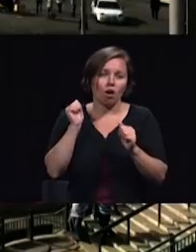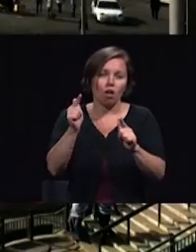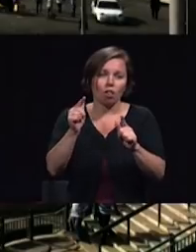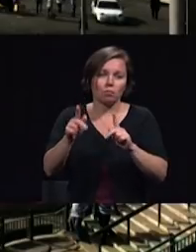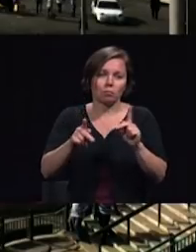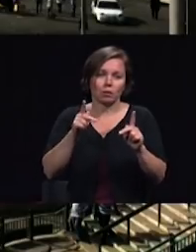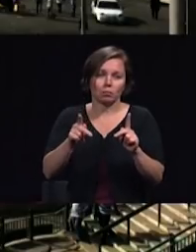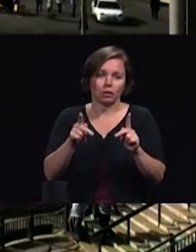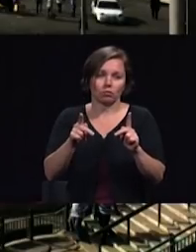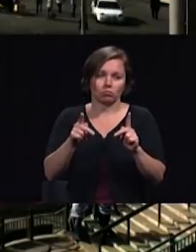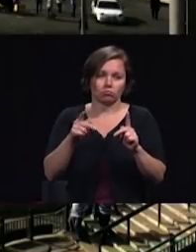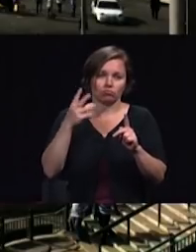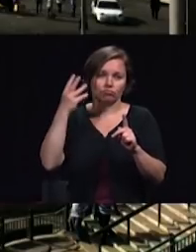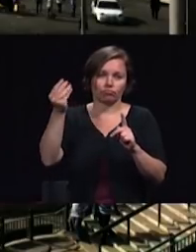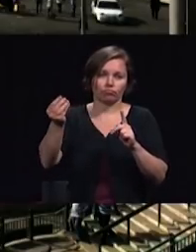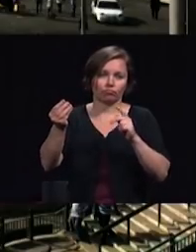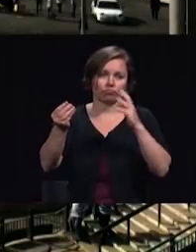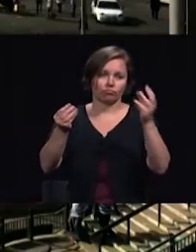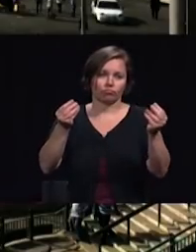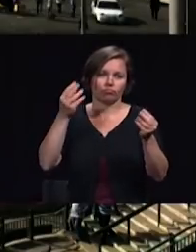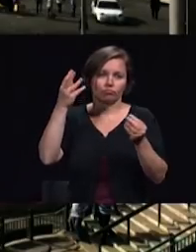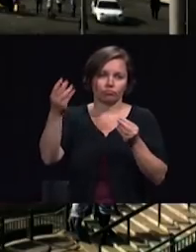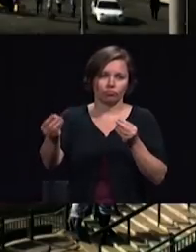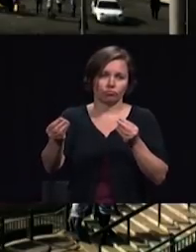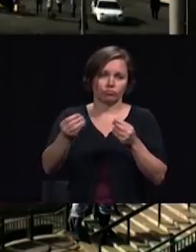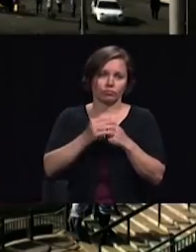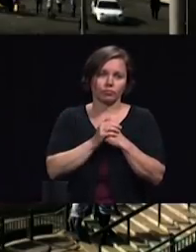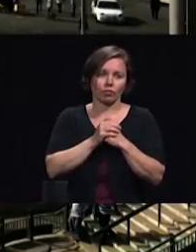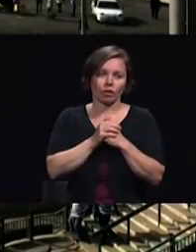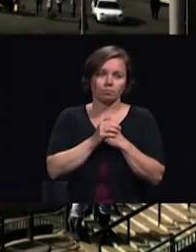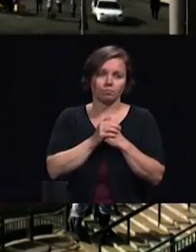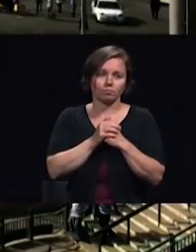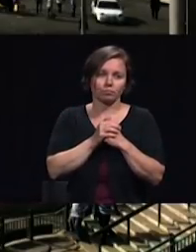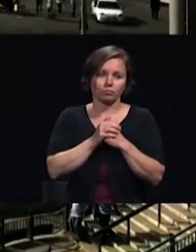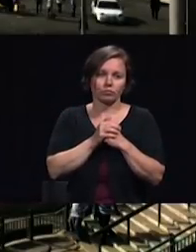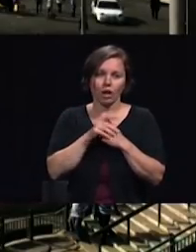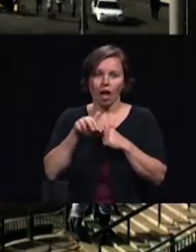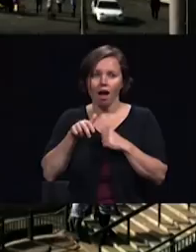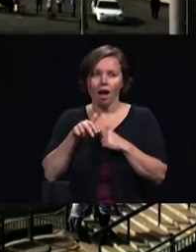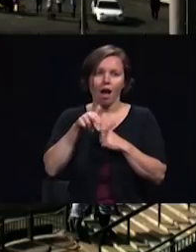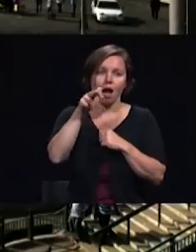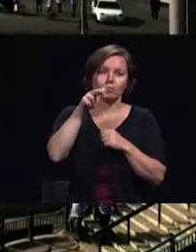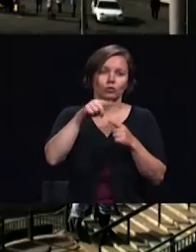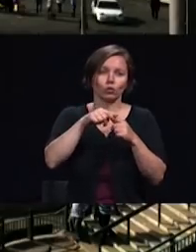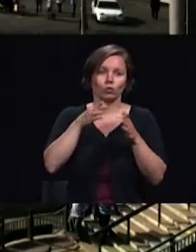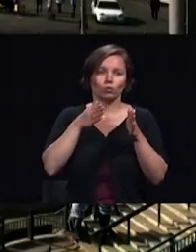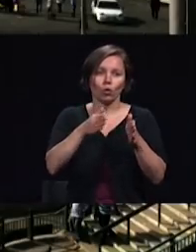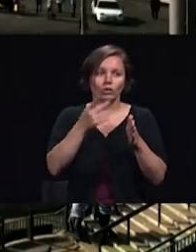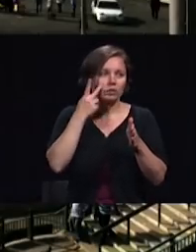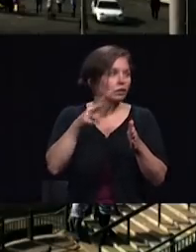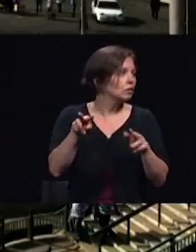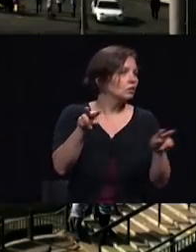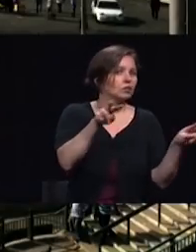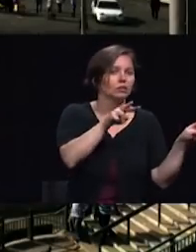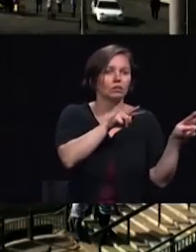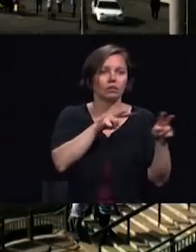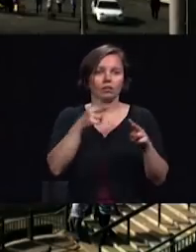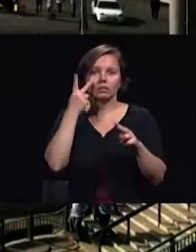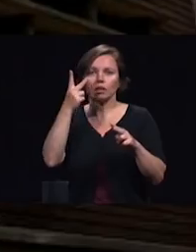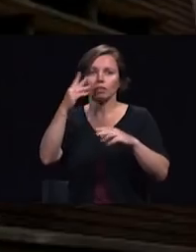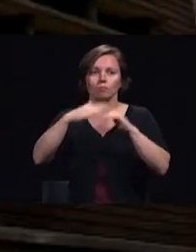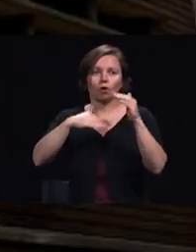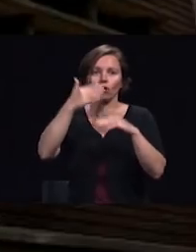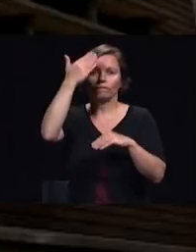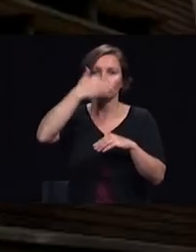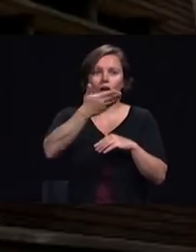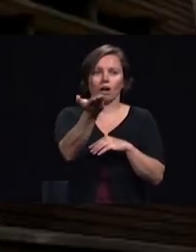out of there and eventually come right up to the surface of the road where they see our building in front of them in the